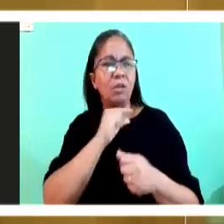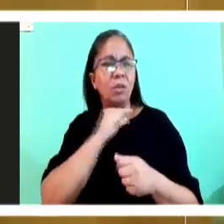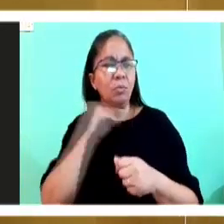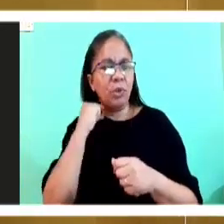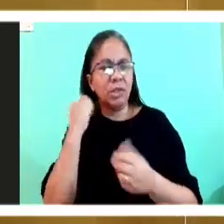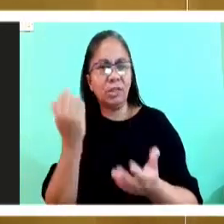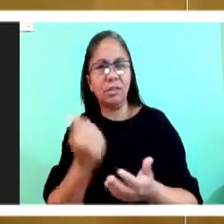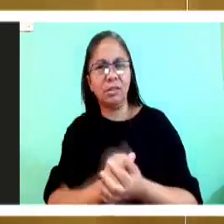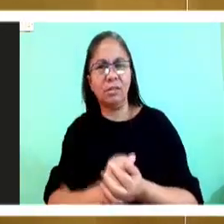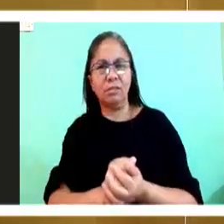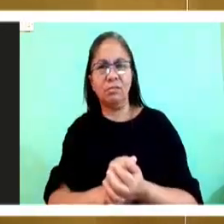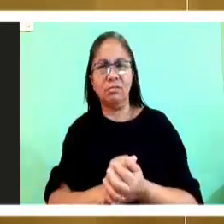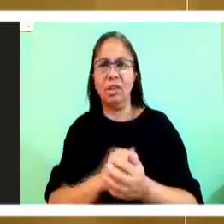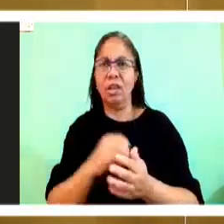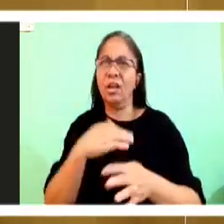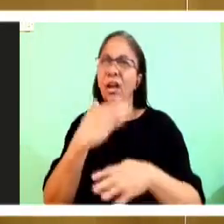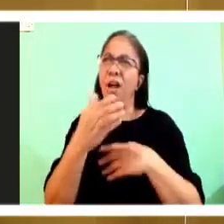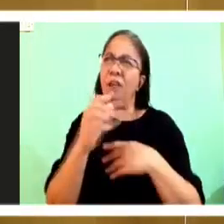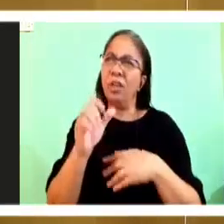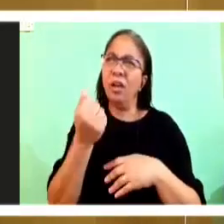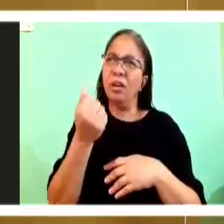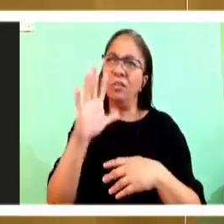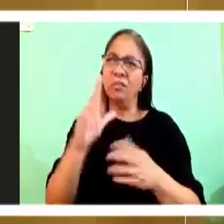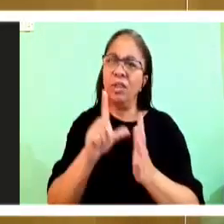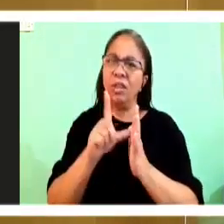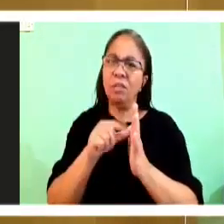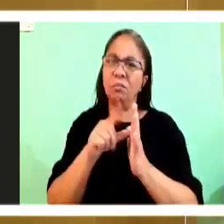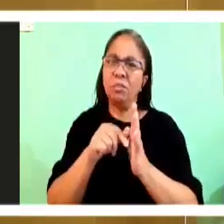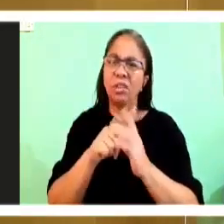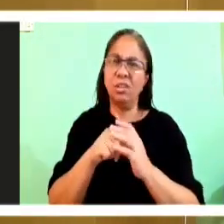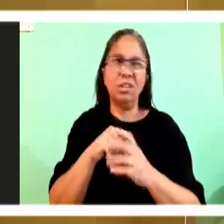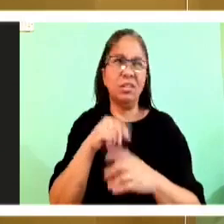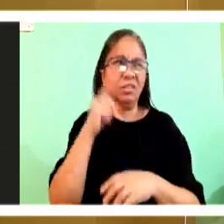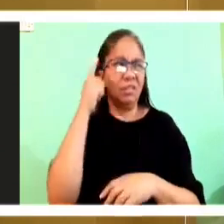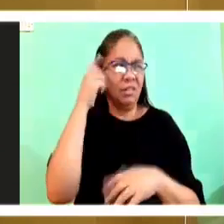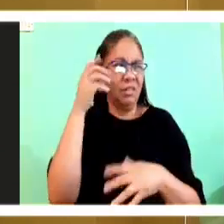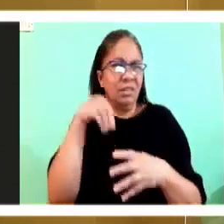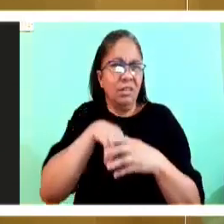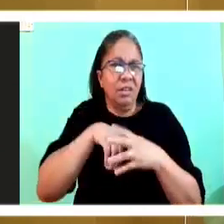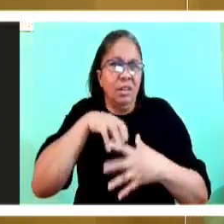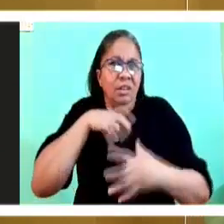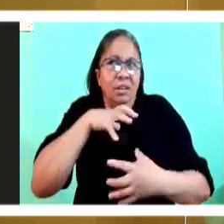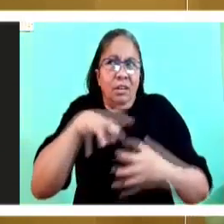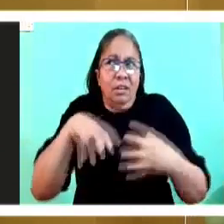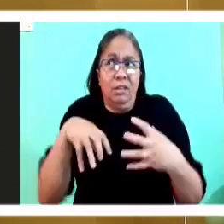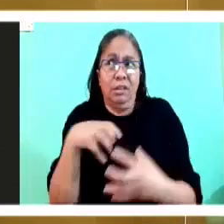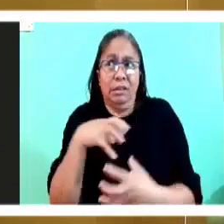15 minutes of just feeling my whole insides were completely coming apart,